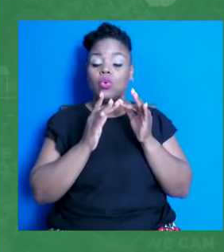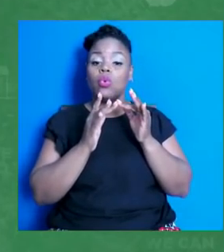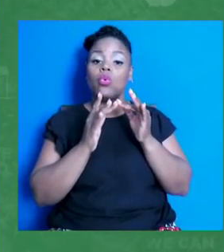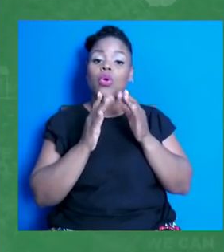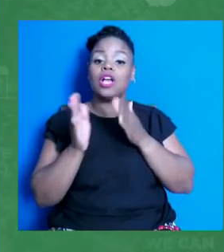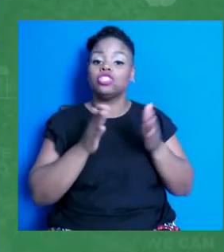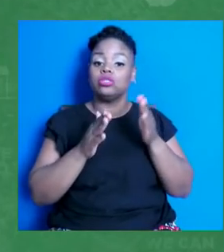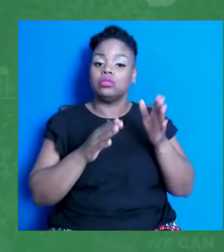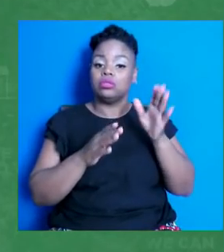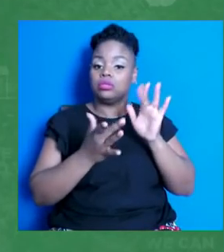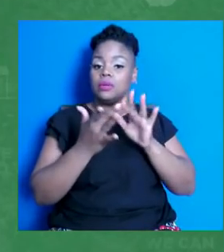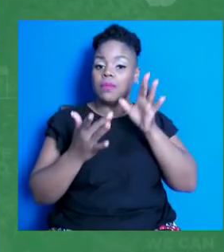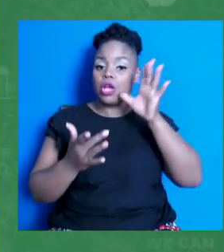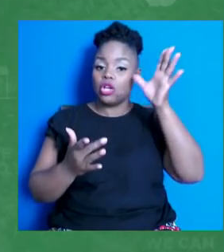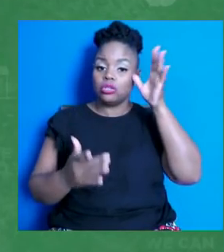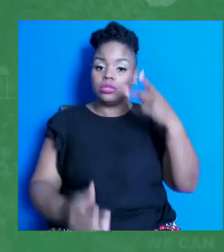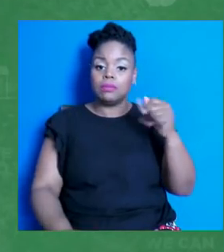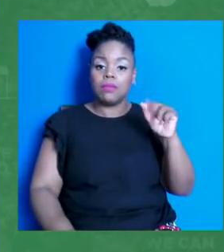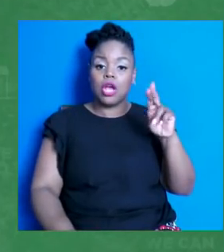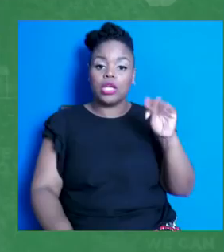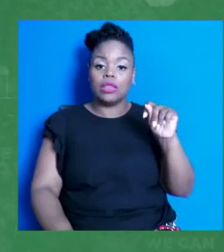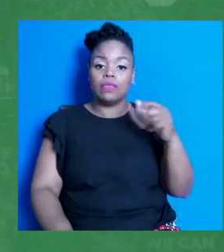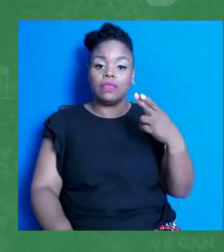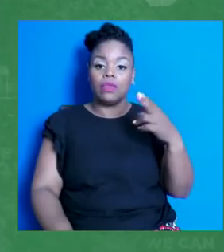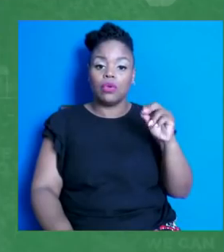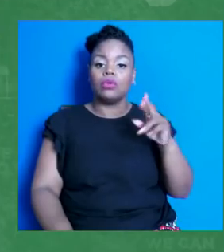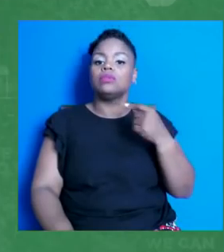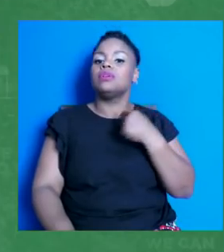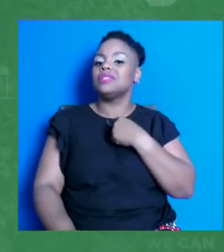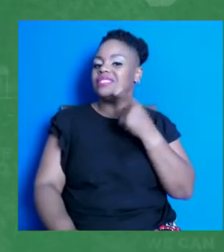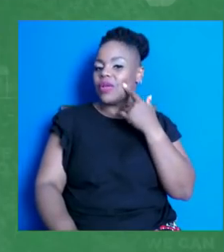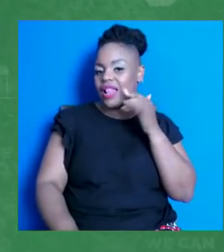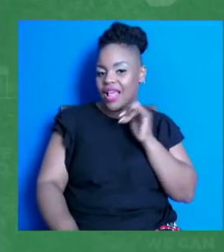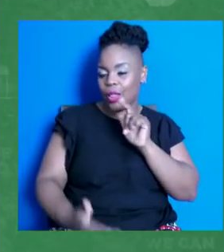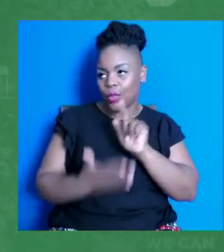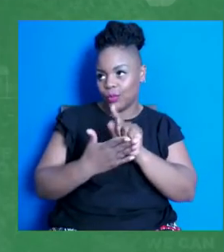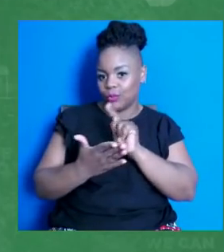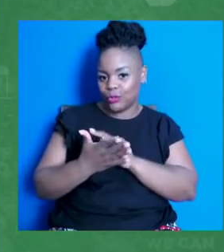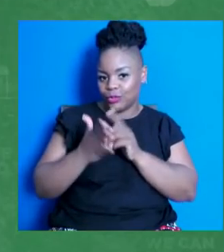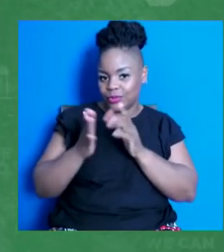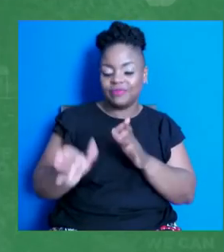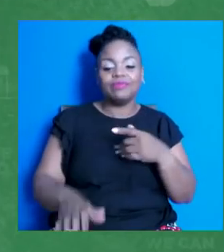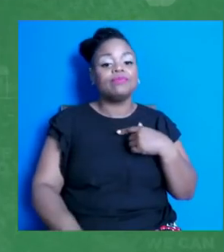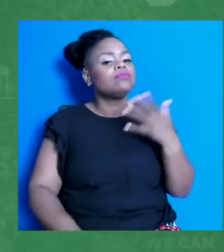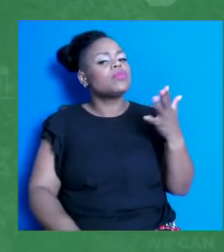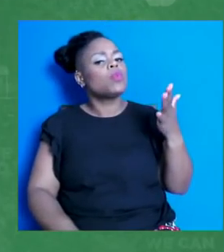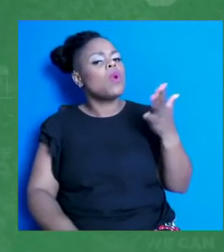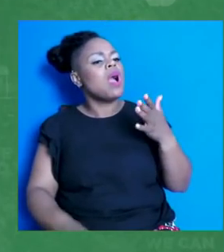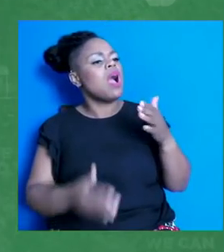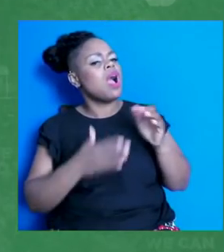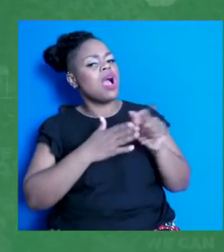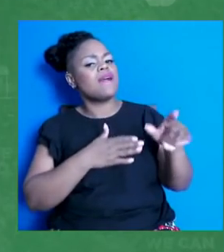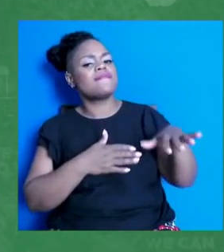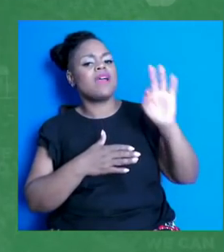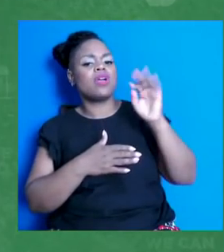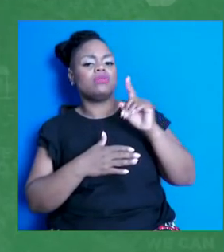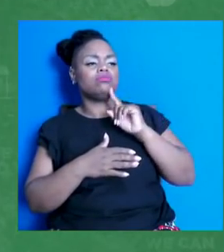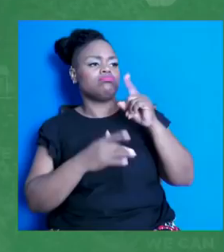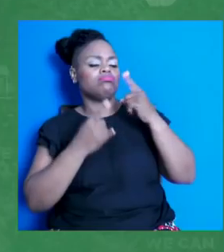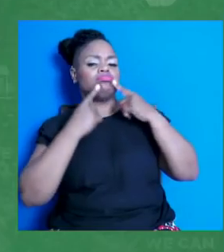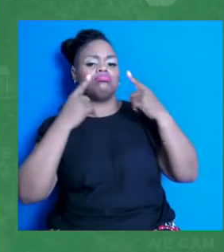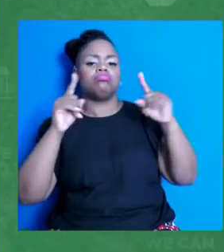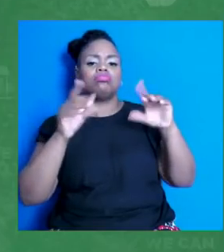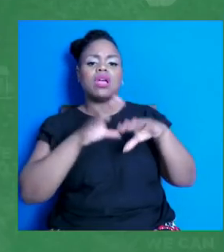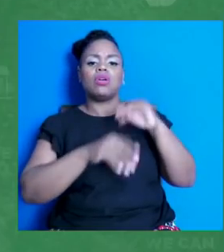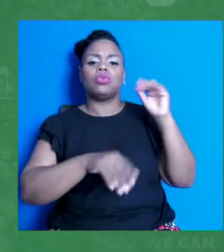Yes. Wait, I sound like a lawyer here. Sorry. Okay. So what tactics have you found to be most effective in the outreach that you've been working